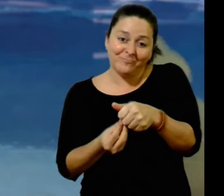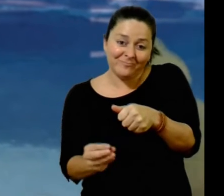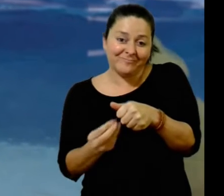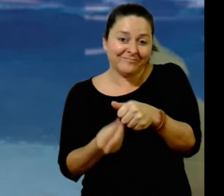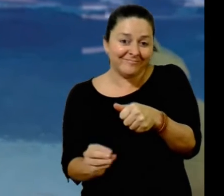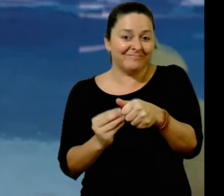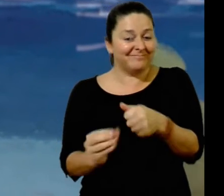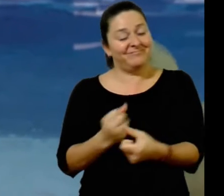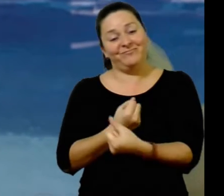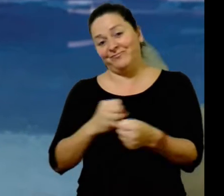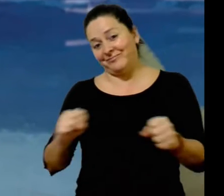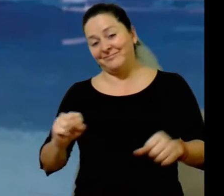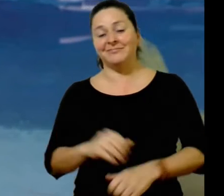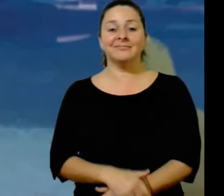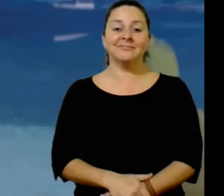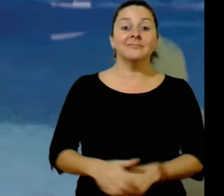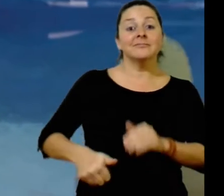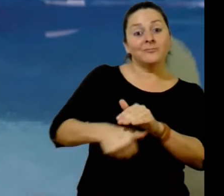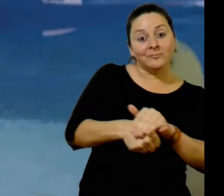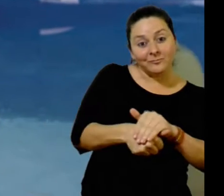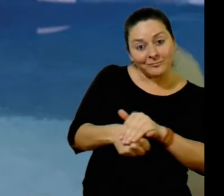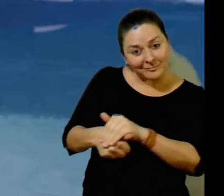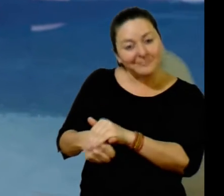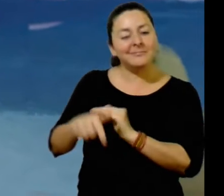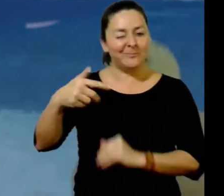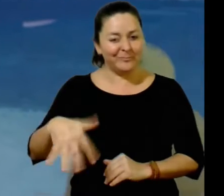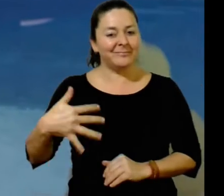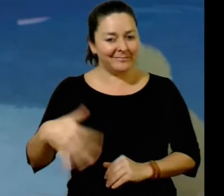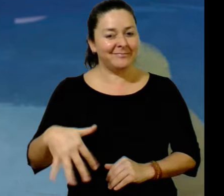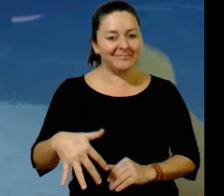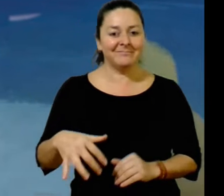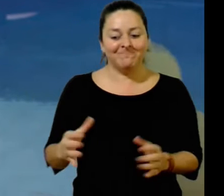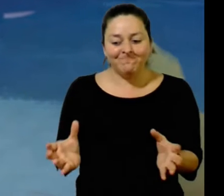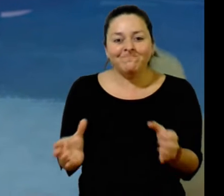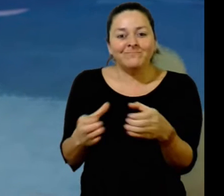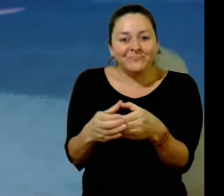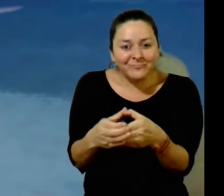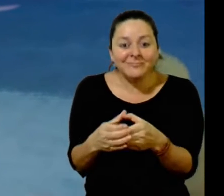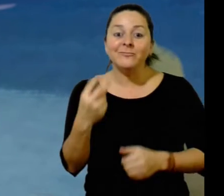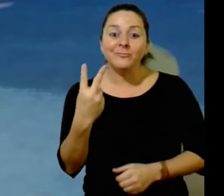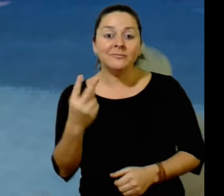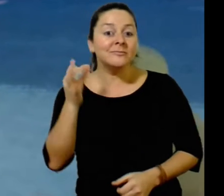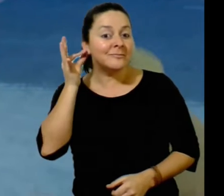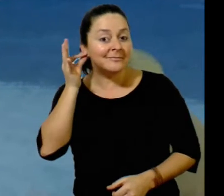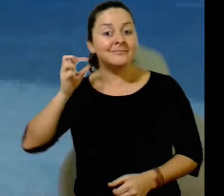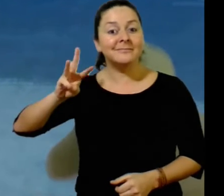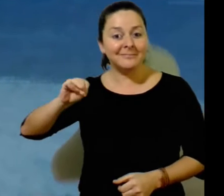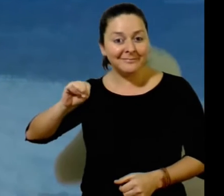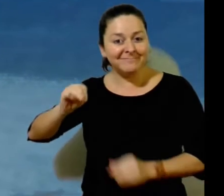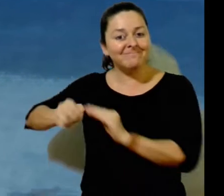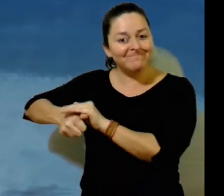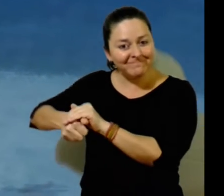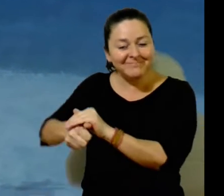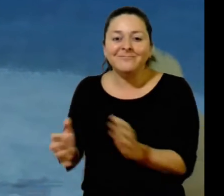The sisters are sad that Carapada can't take part in this important moment, but they must lay their eggs like their mother,